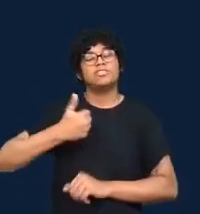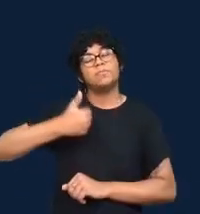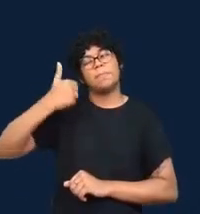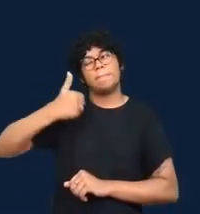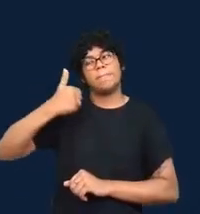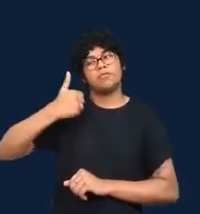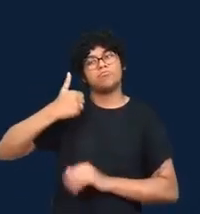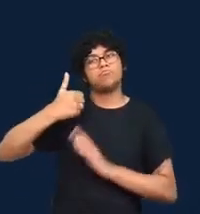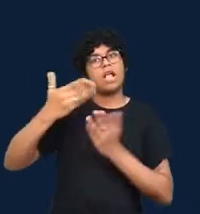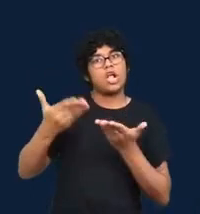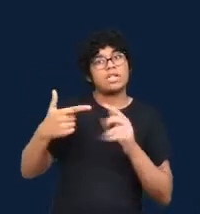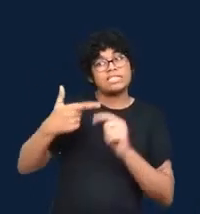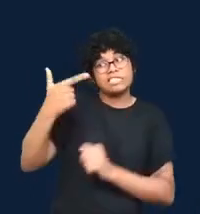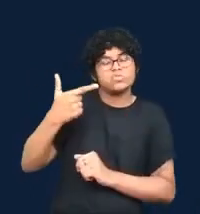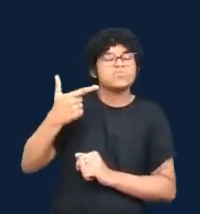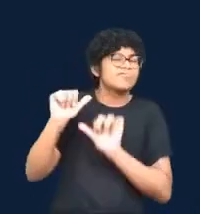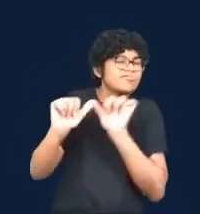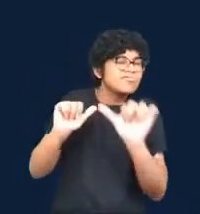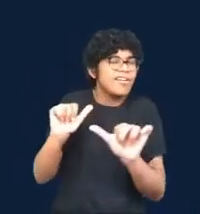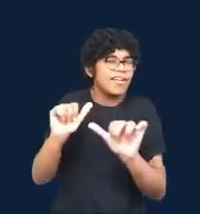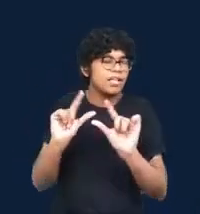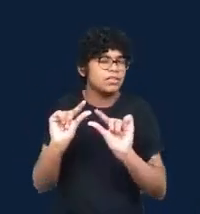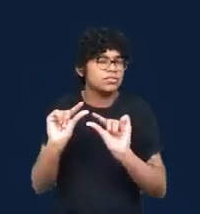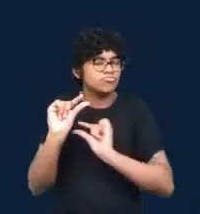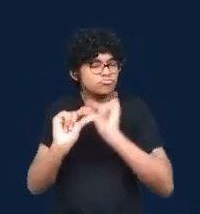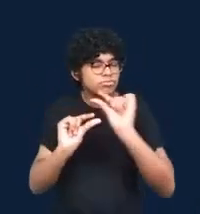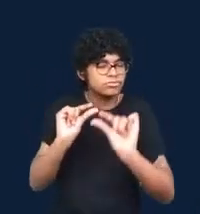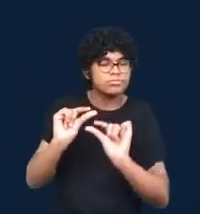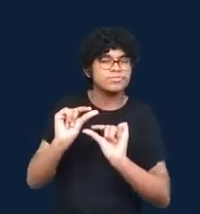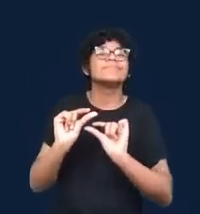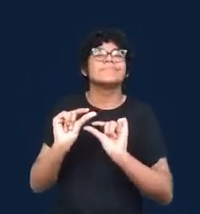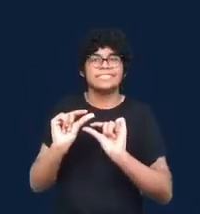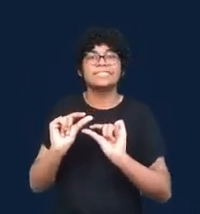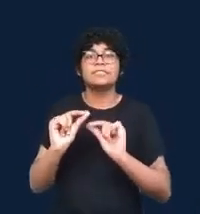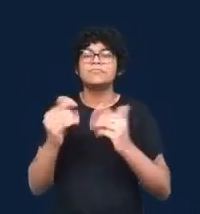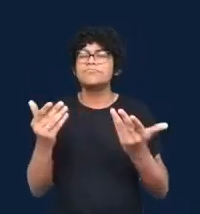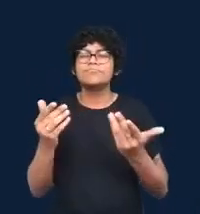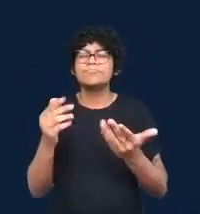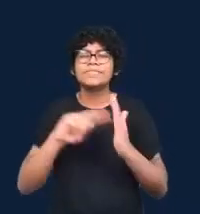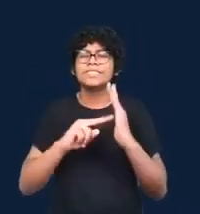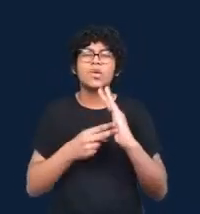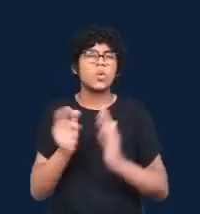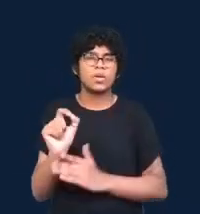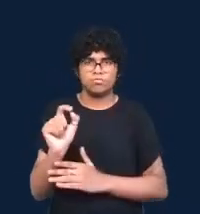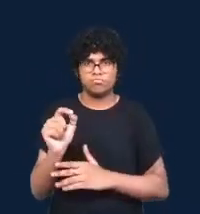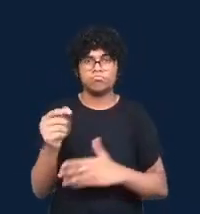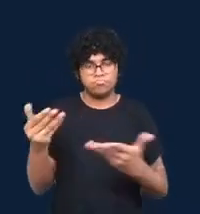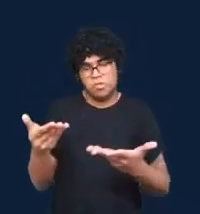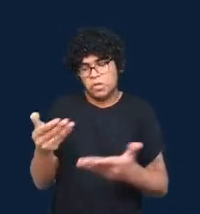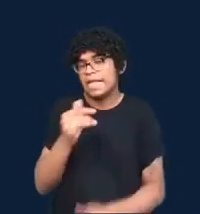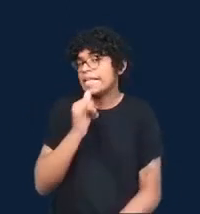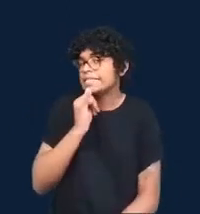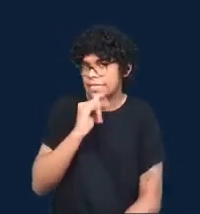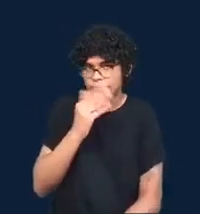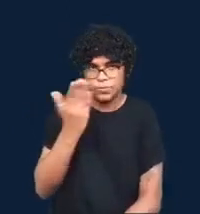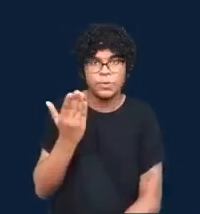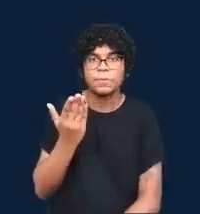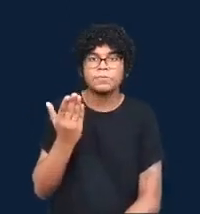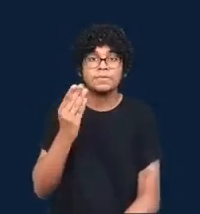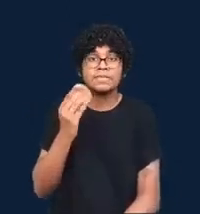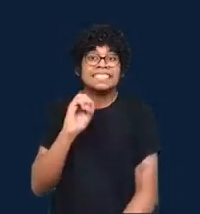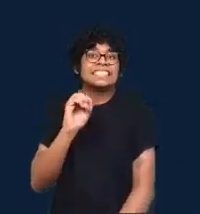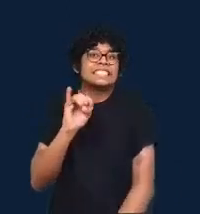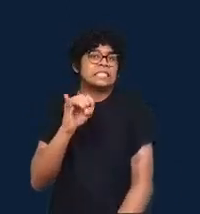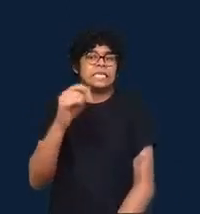So what do I mean by that? So And let me give an example. If you work in data journalism, you will